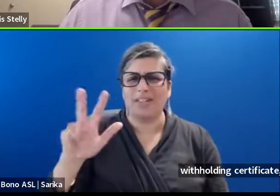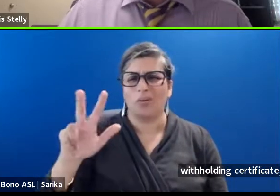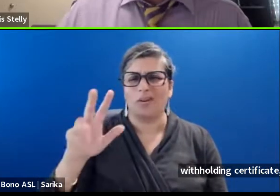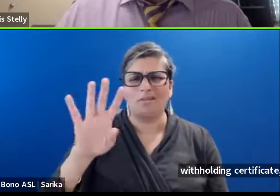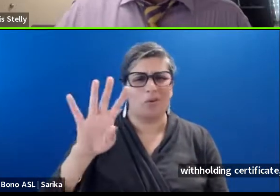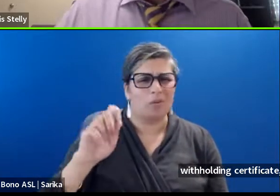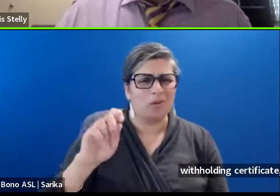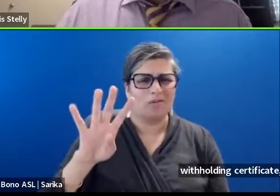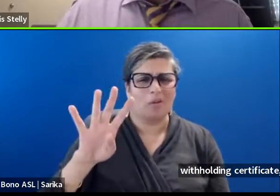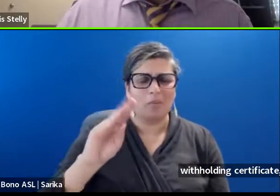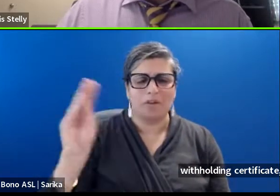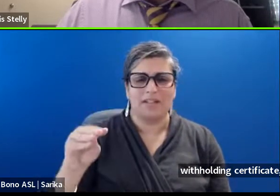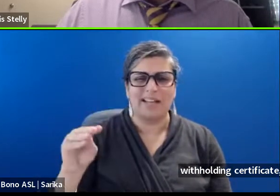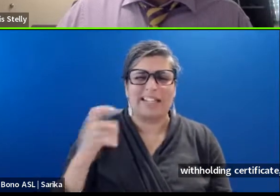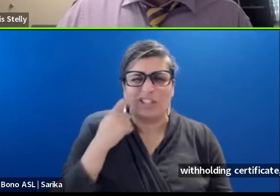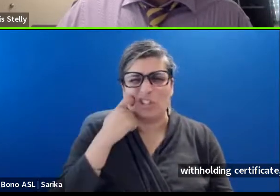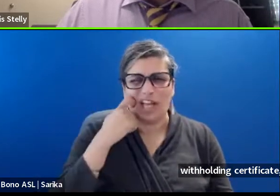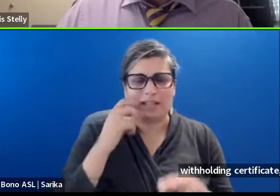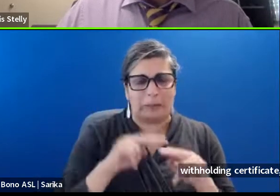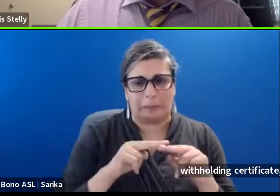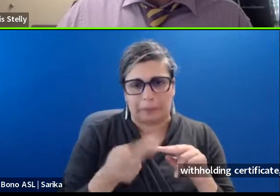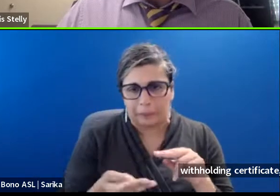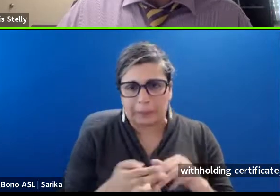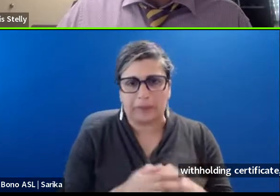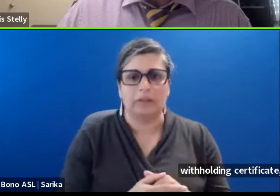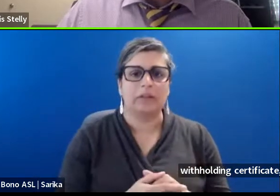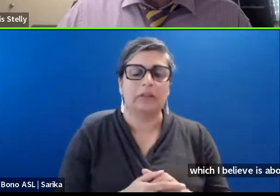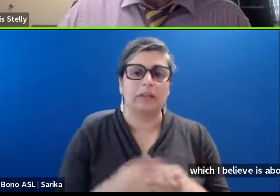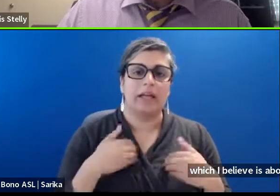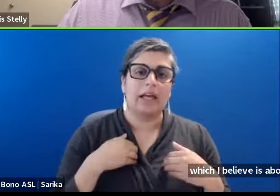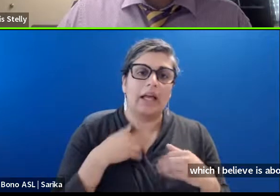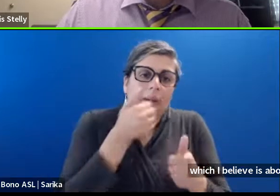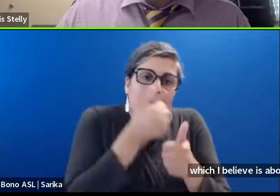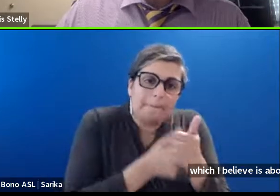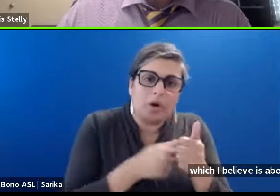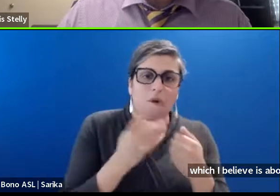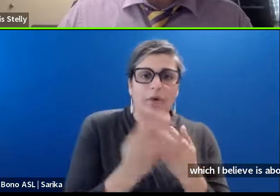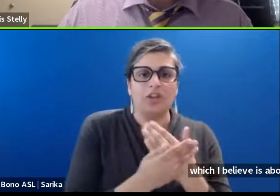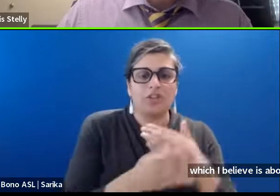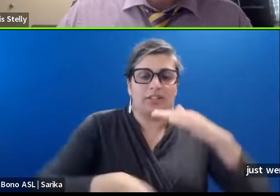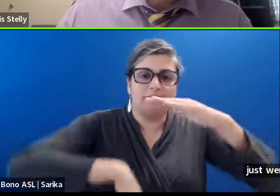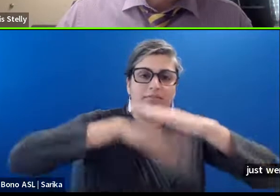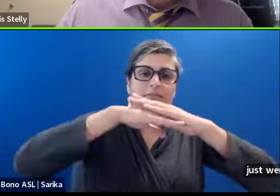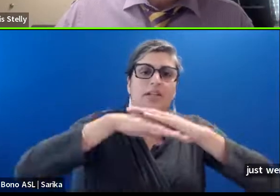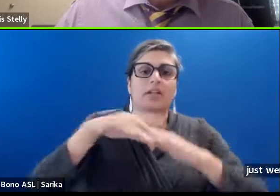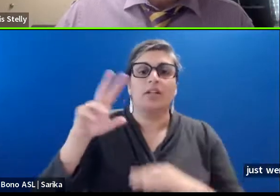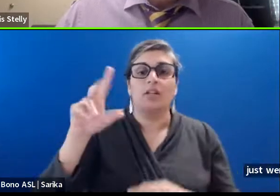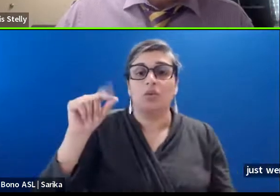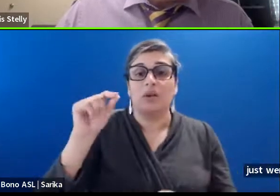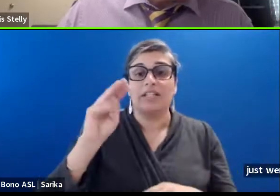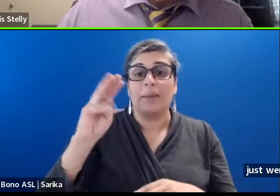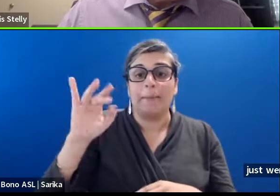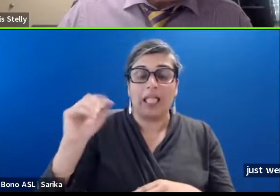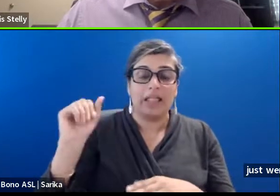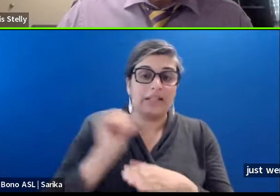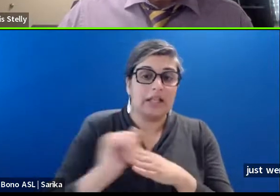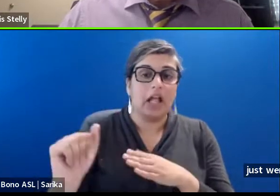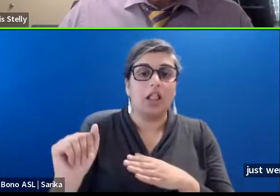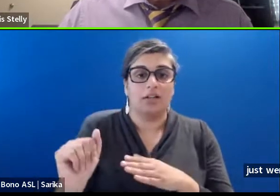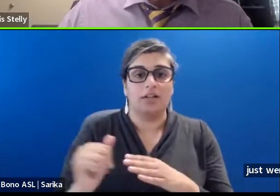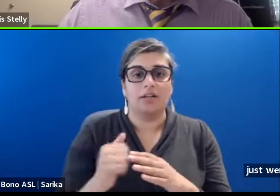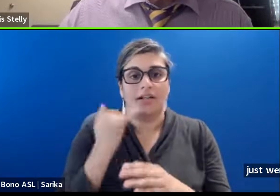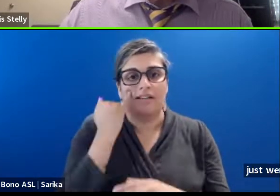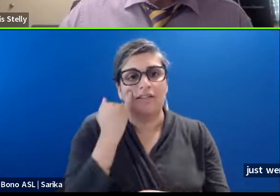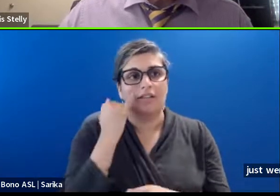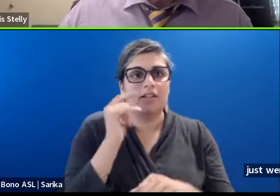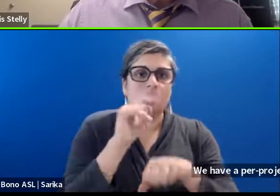As down. Um. We have a. Per project. Cap. $20 million. If it's a traditional. Featured.